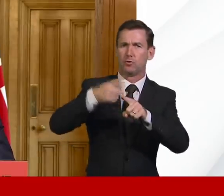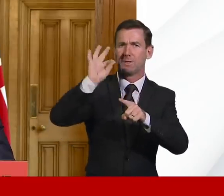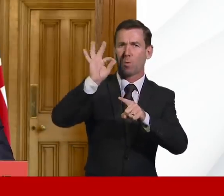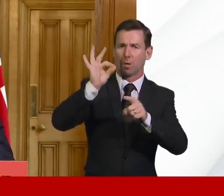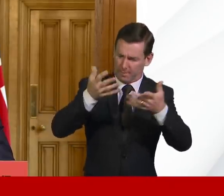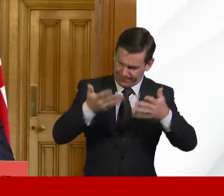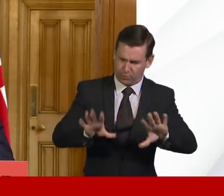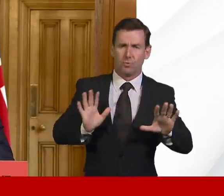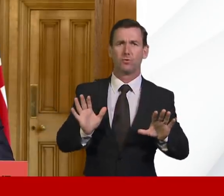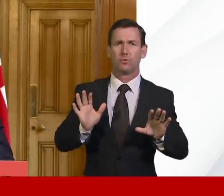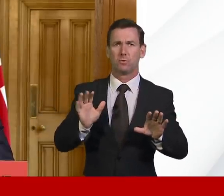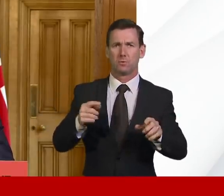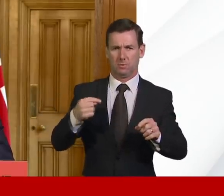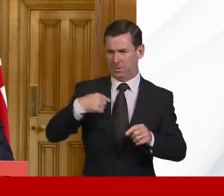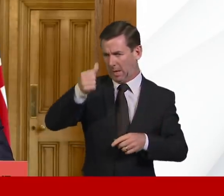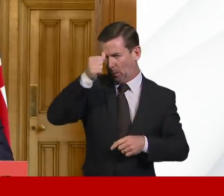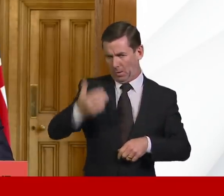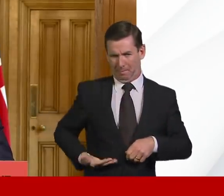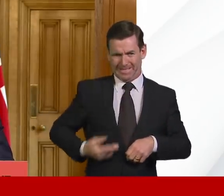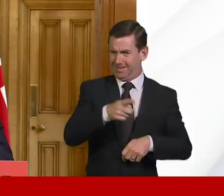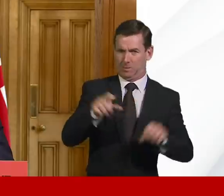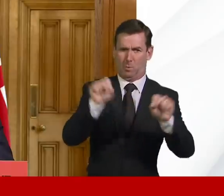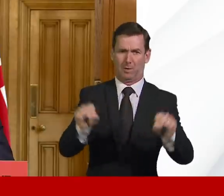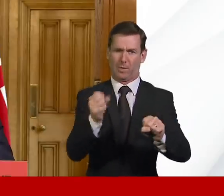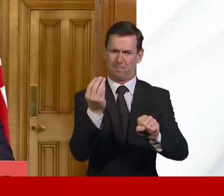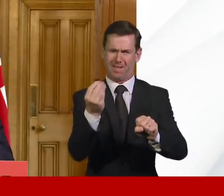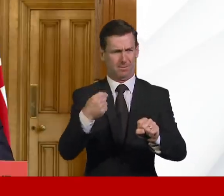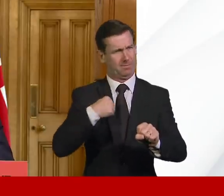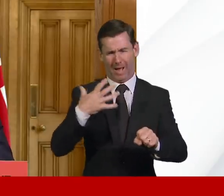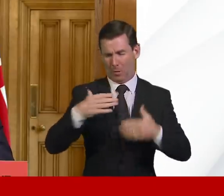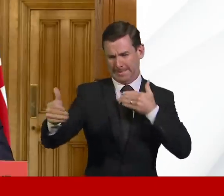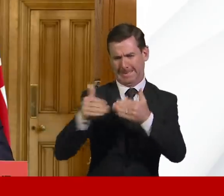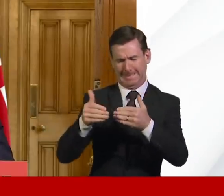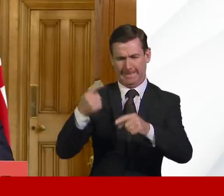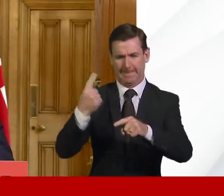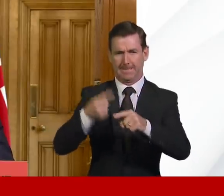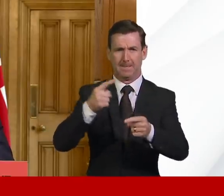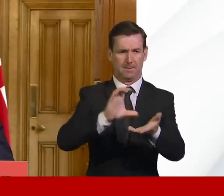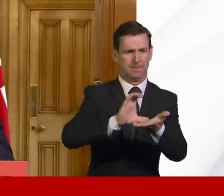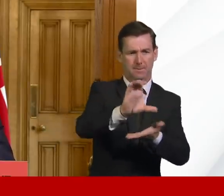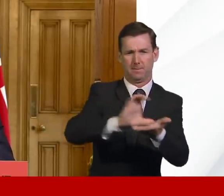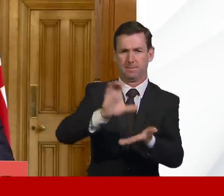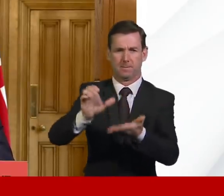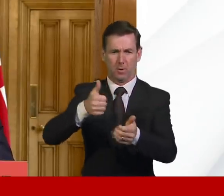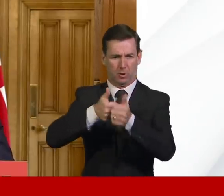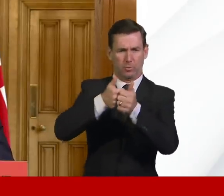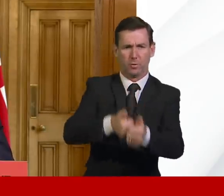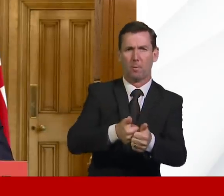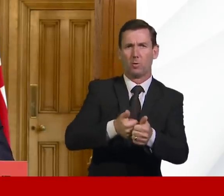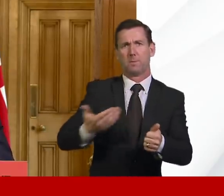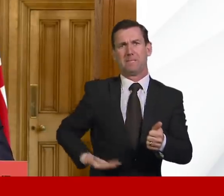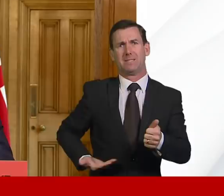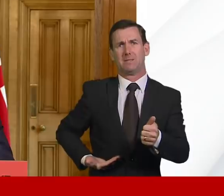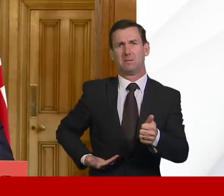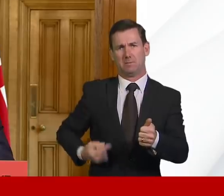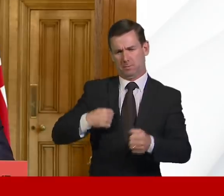the grant money is with businesses as soon as possible, providing direct funding support to almost a million